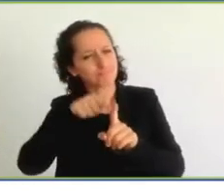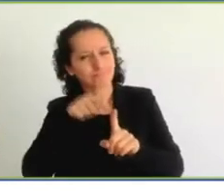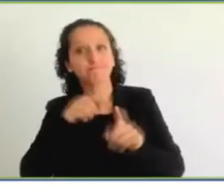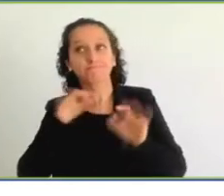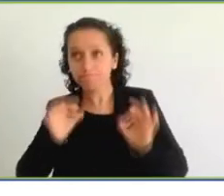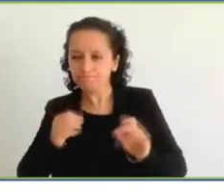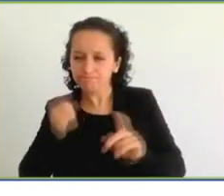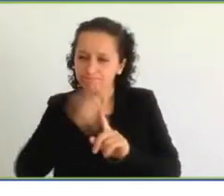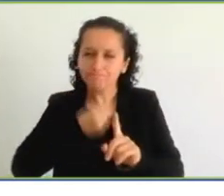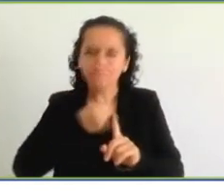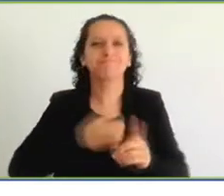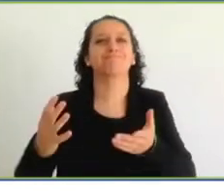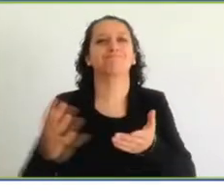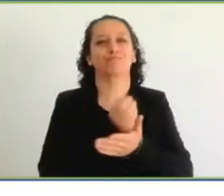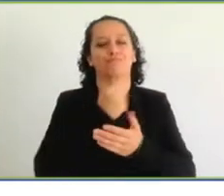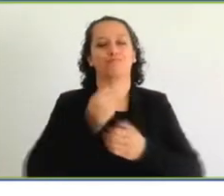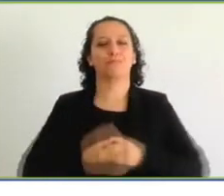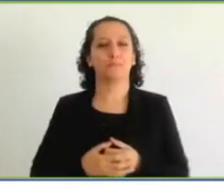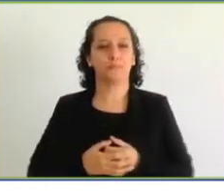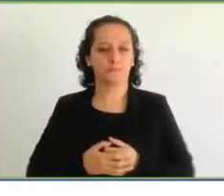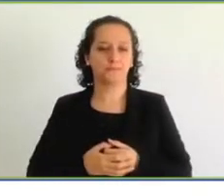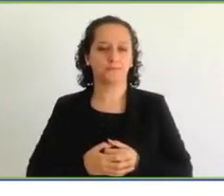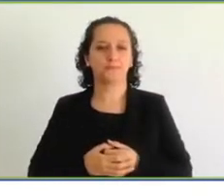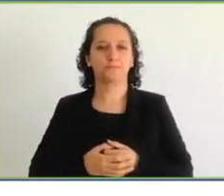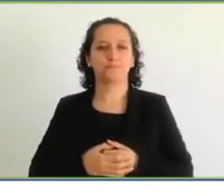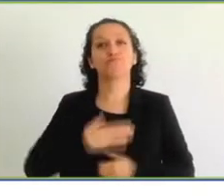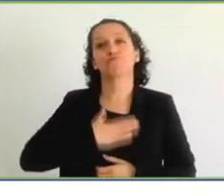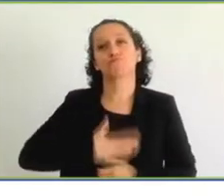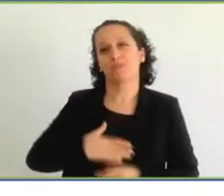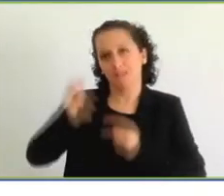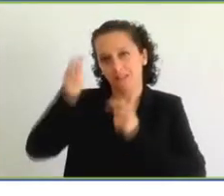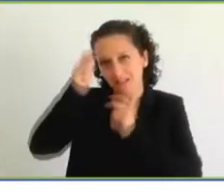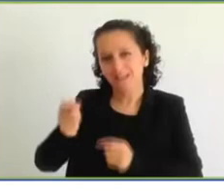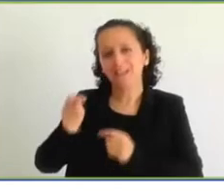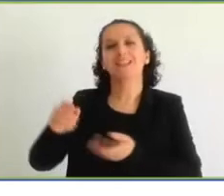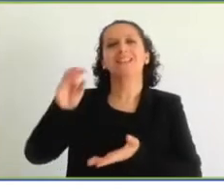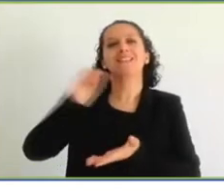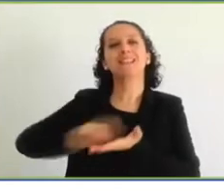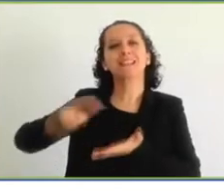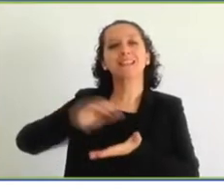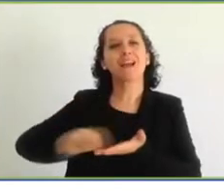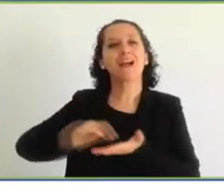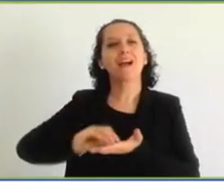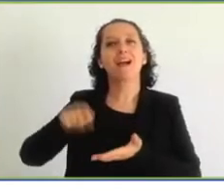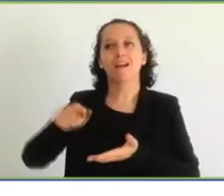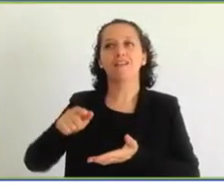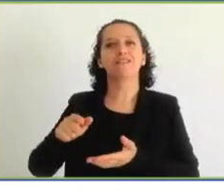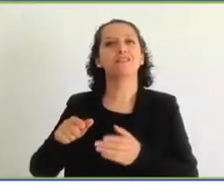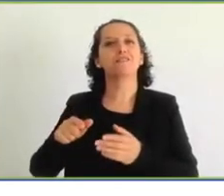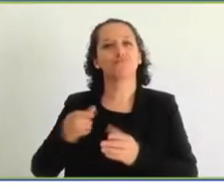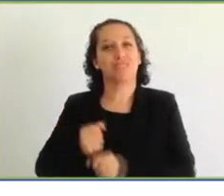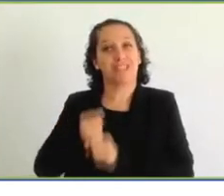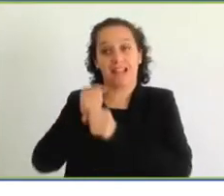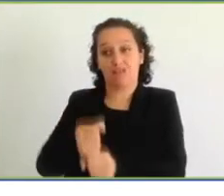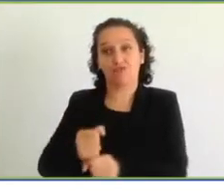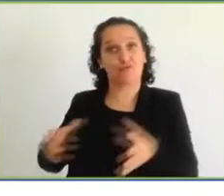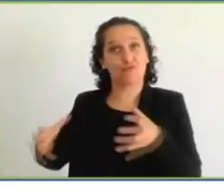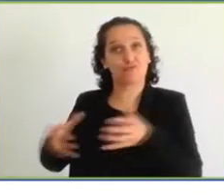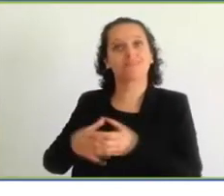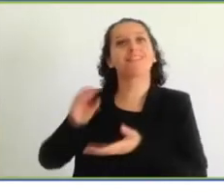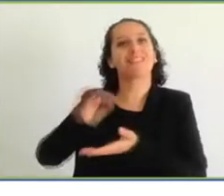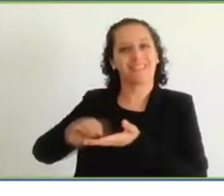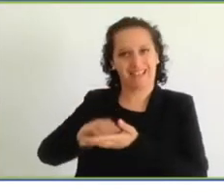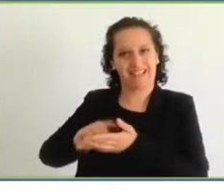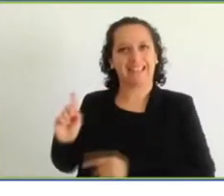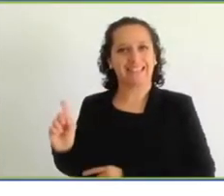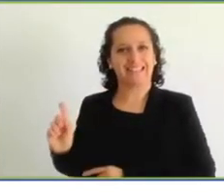Anipa Montout, who heads our delegation, and to bring you warm greetings from the government and people of St. Lucia, and in particular our